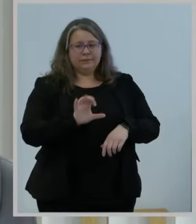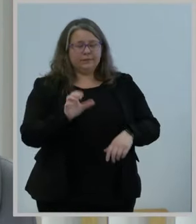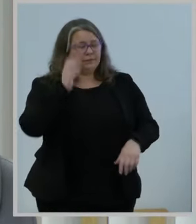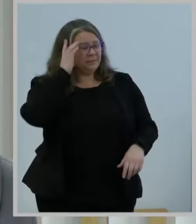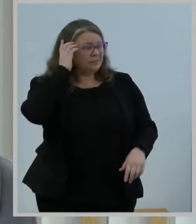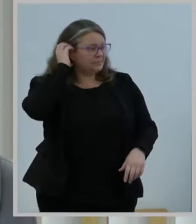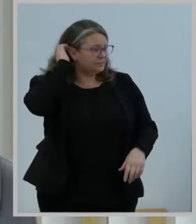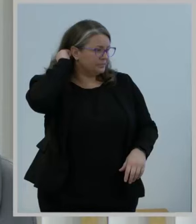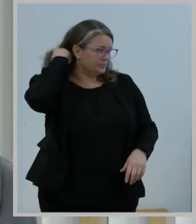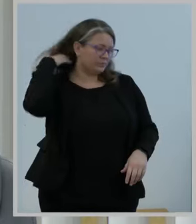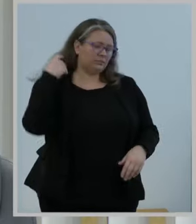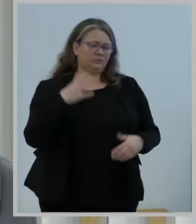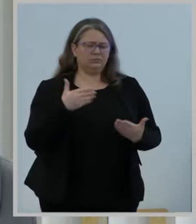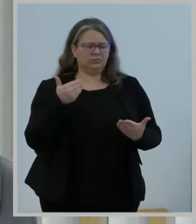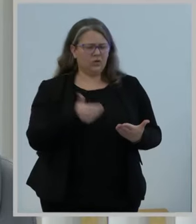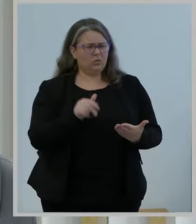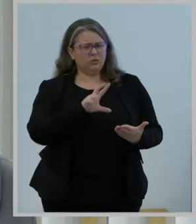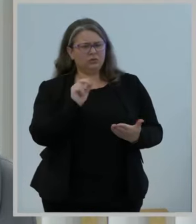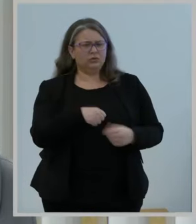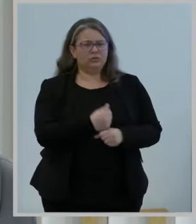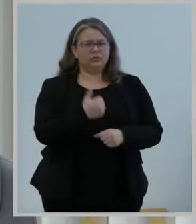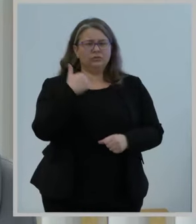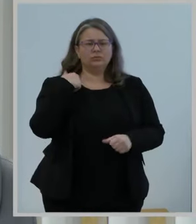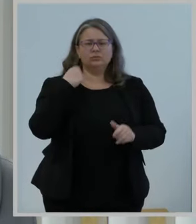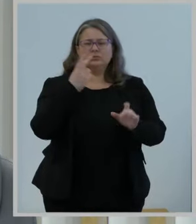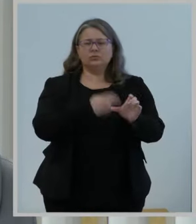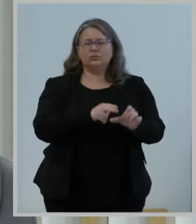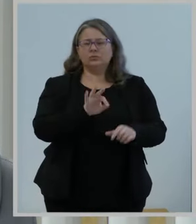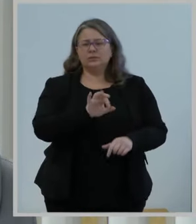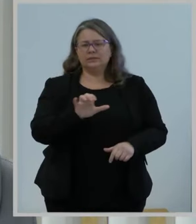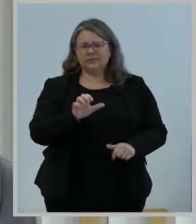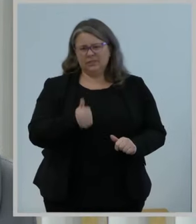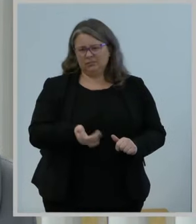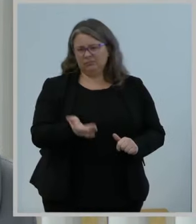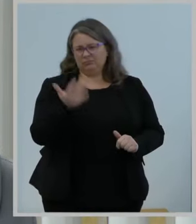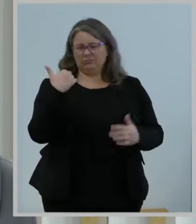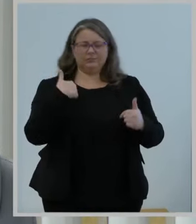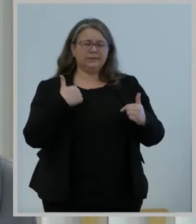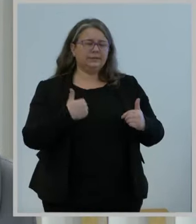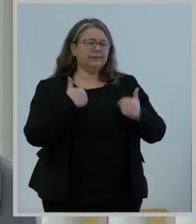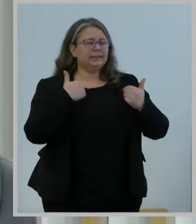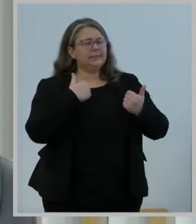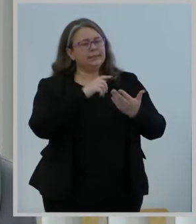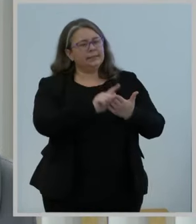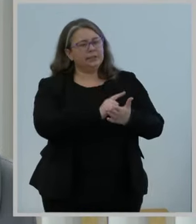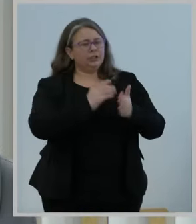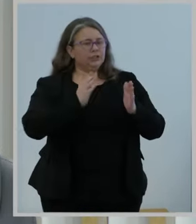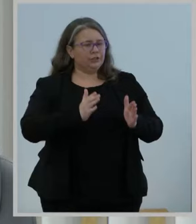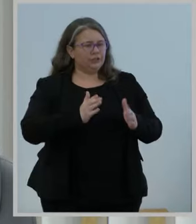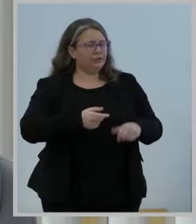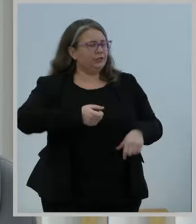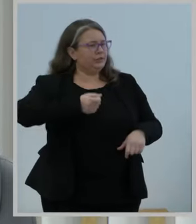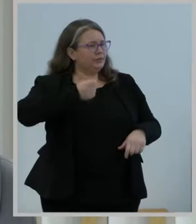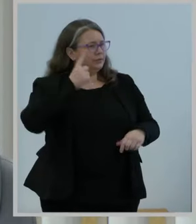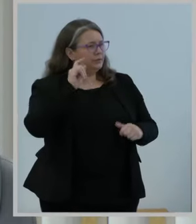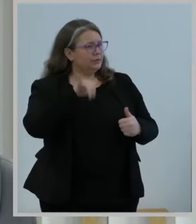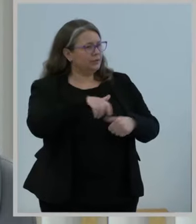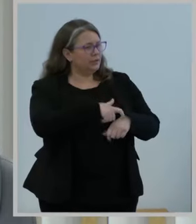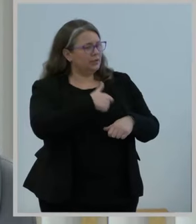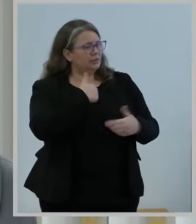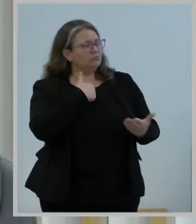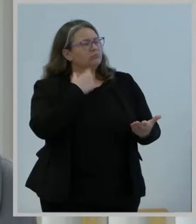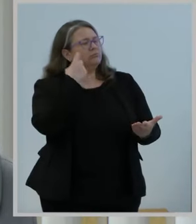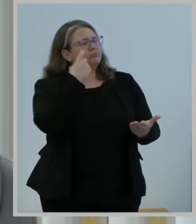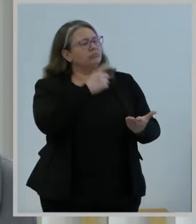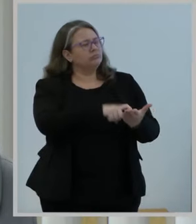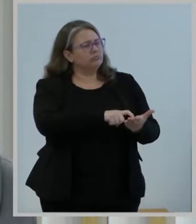almost 30 years ago that I came to the commission as a young attorney. I recognized then what a privilege it was, as the issues the